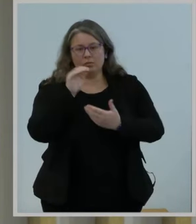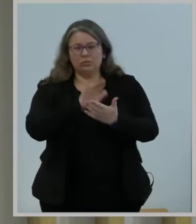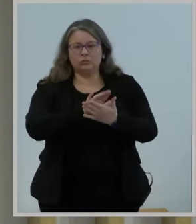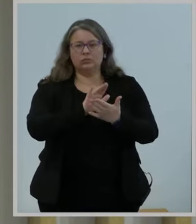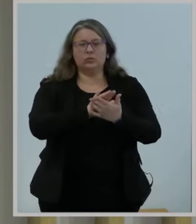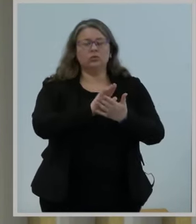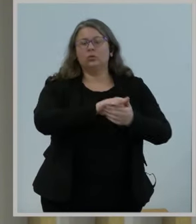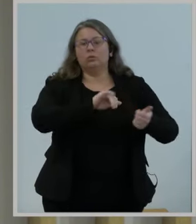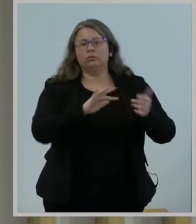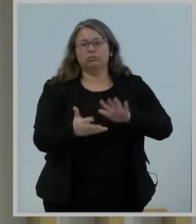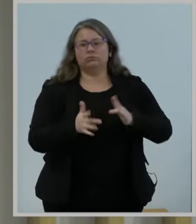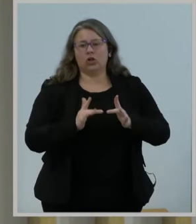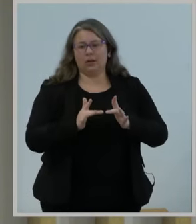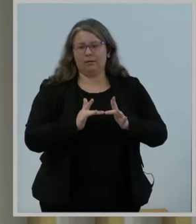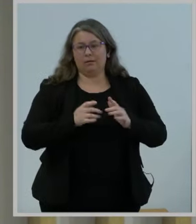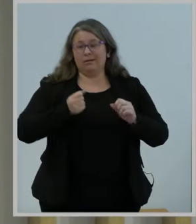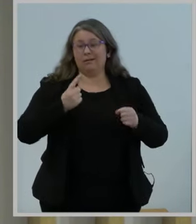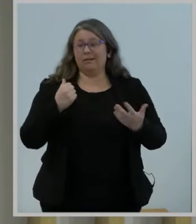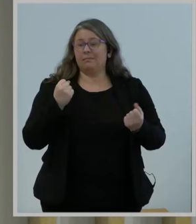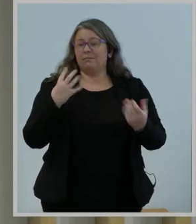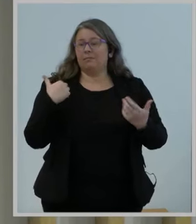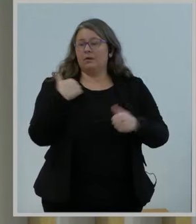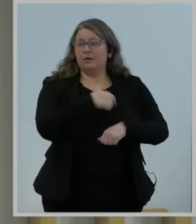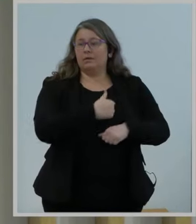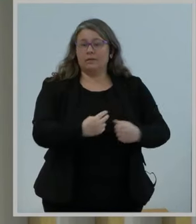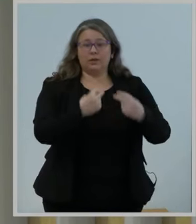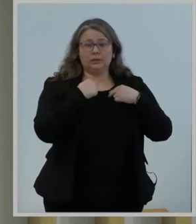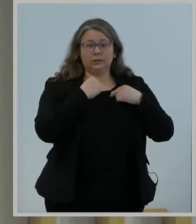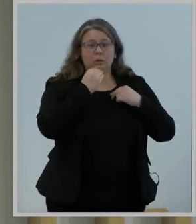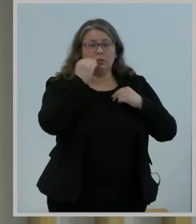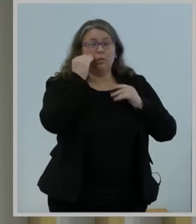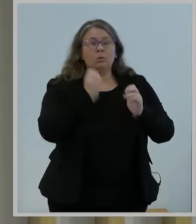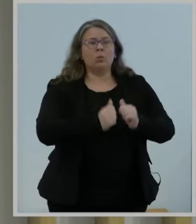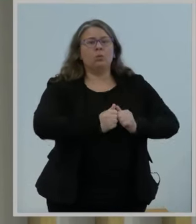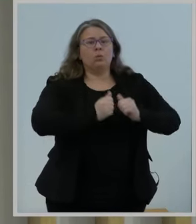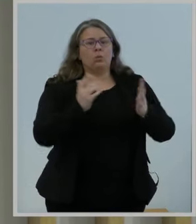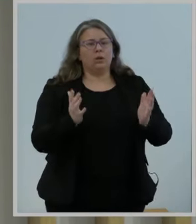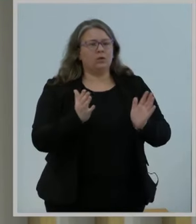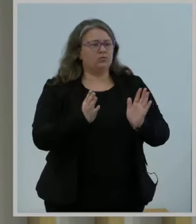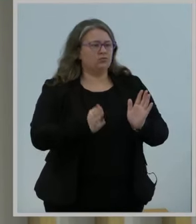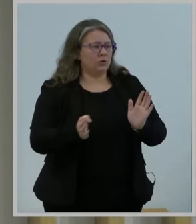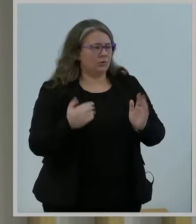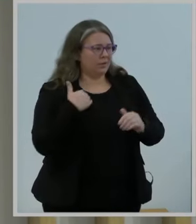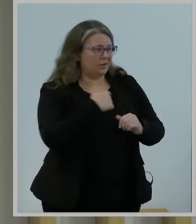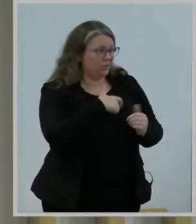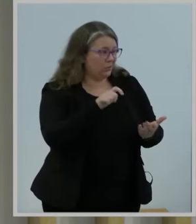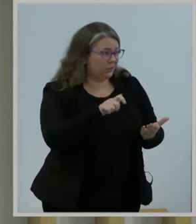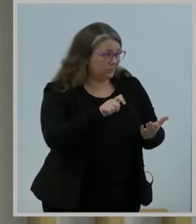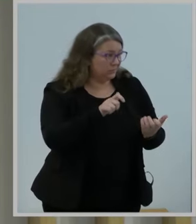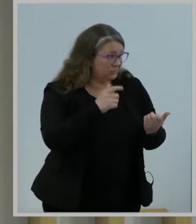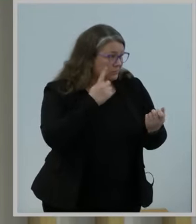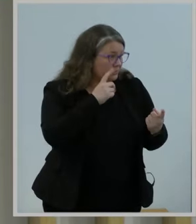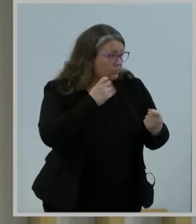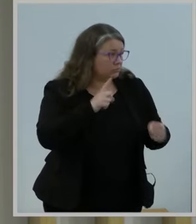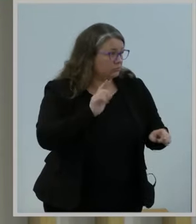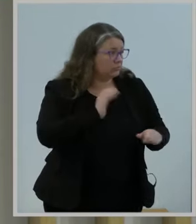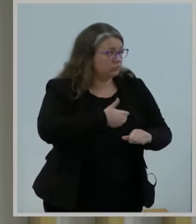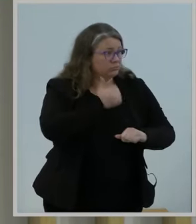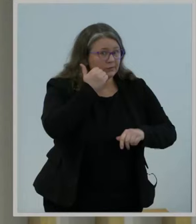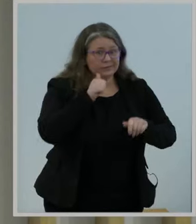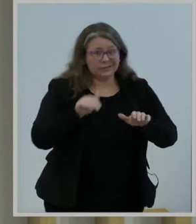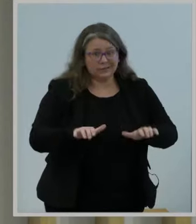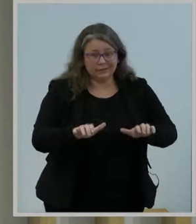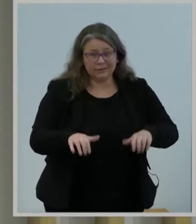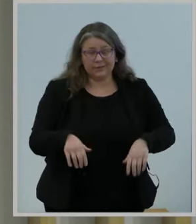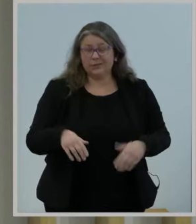without the broadband connections required for day-to-day activities. We all saw it. Kids with laptops perched